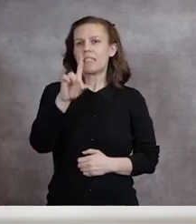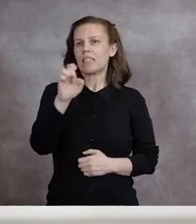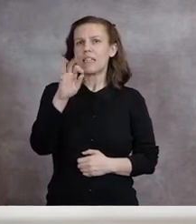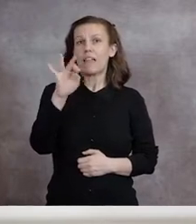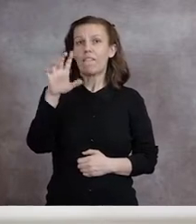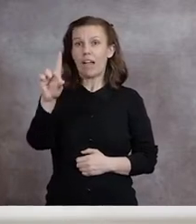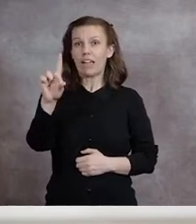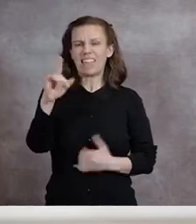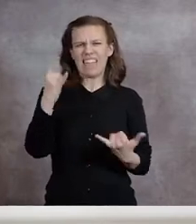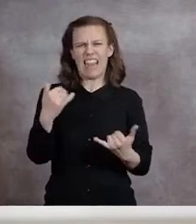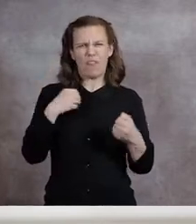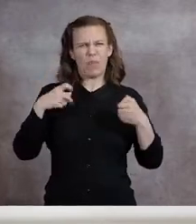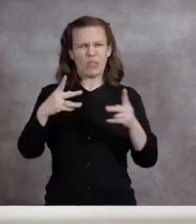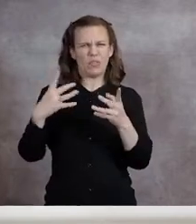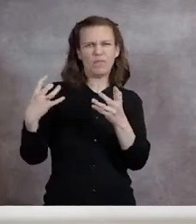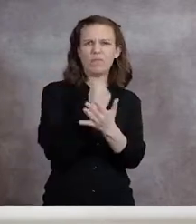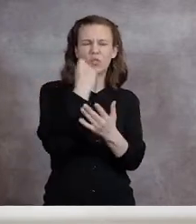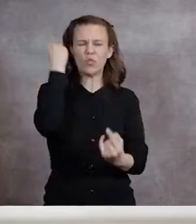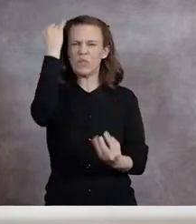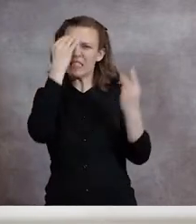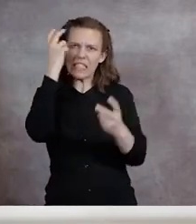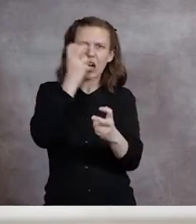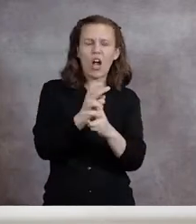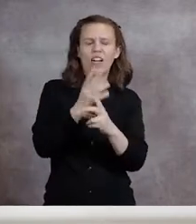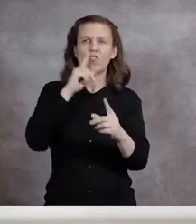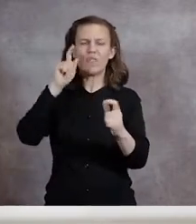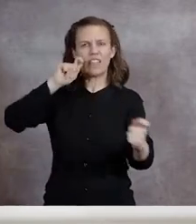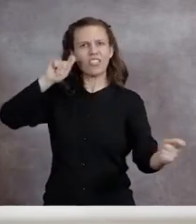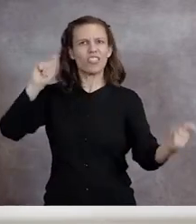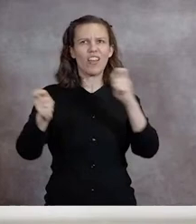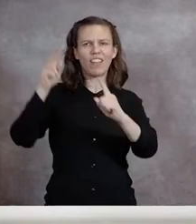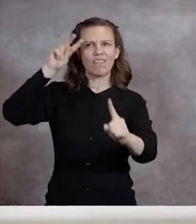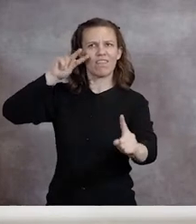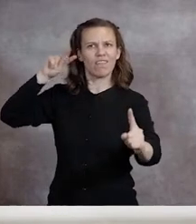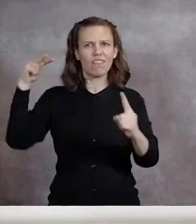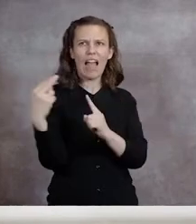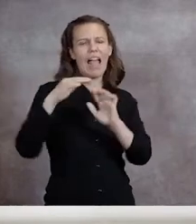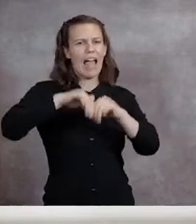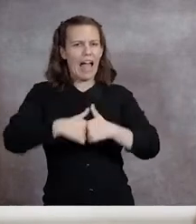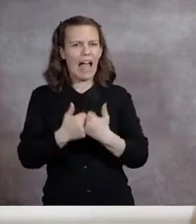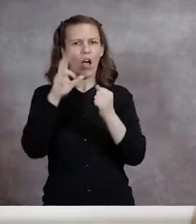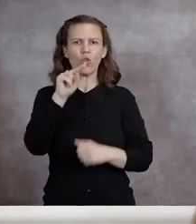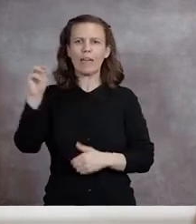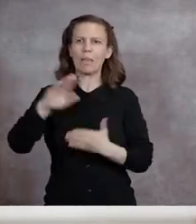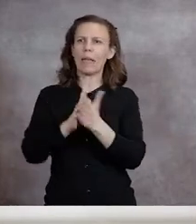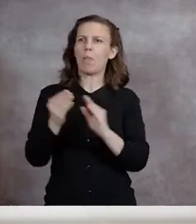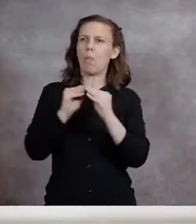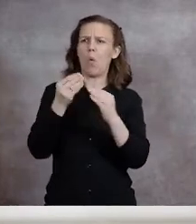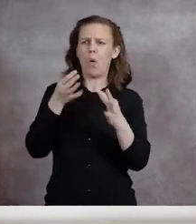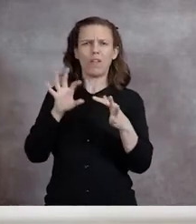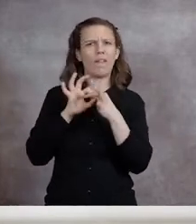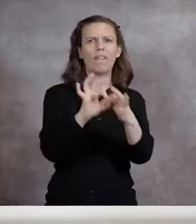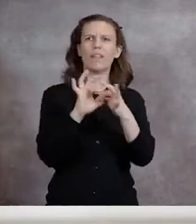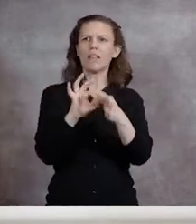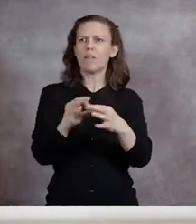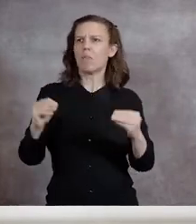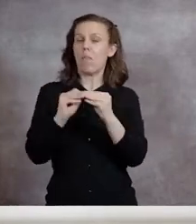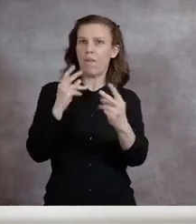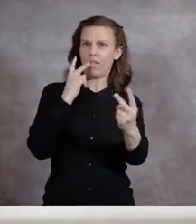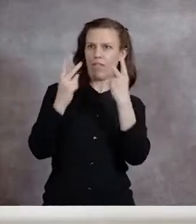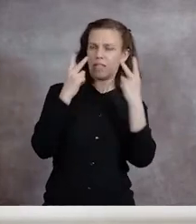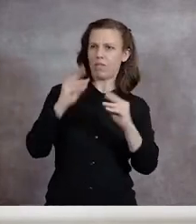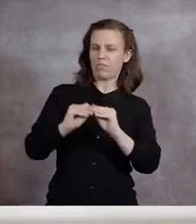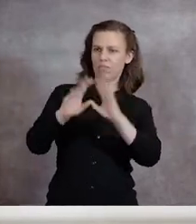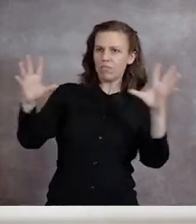has presented us with a chance to think hard and think differently about how UNM can be more relevant, more